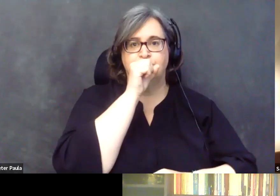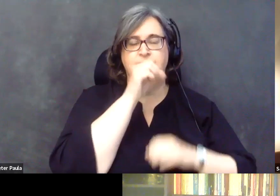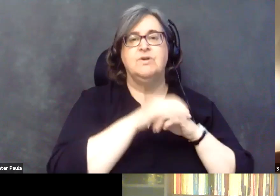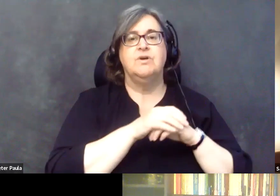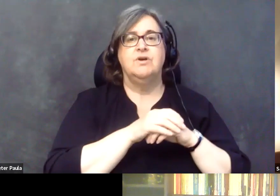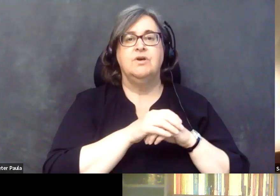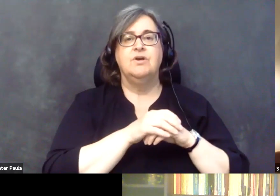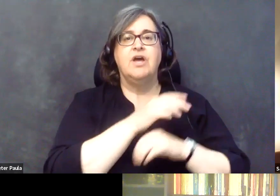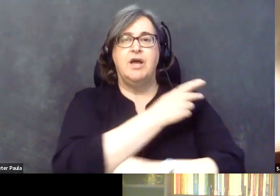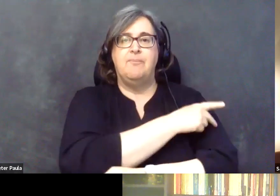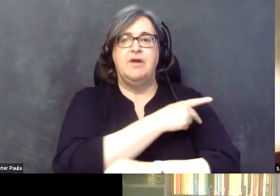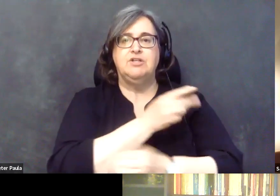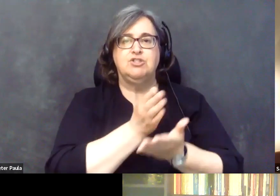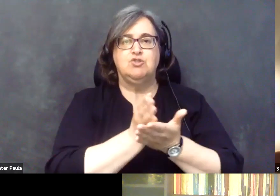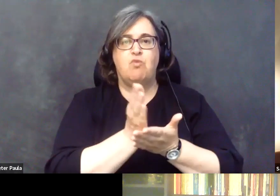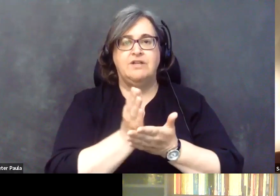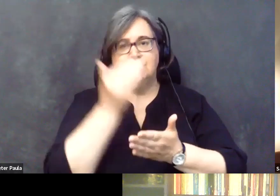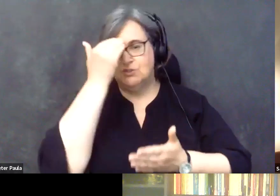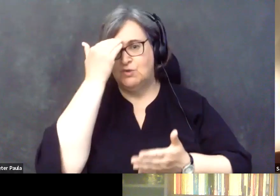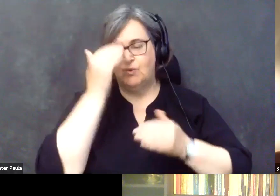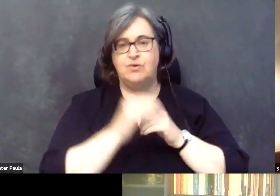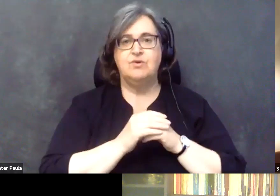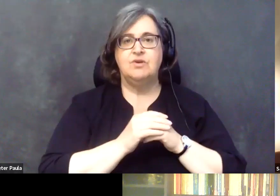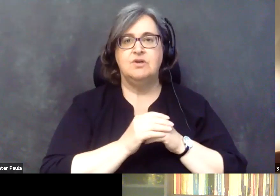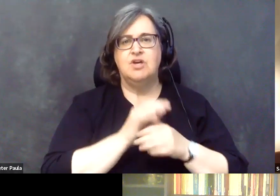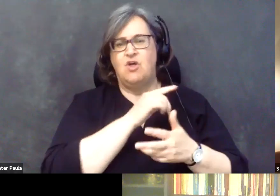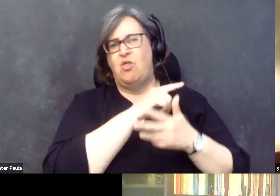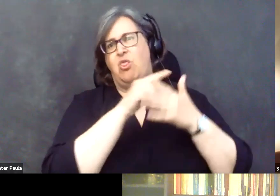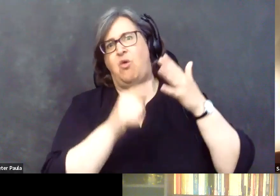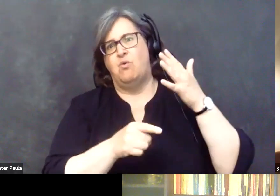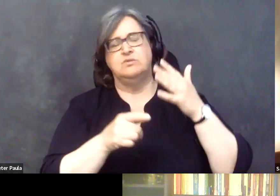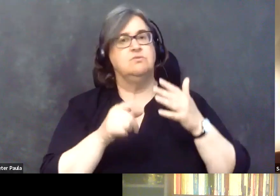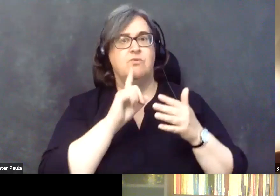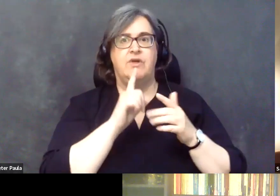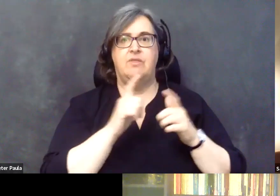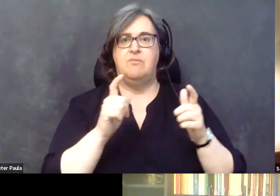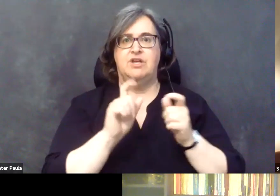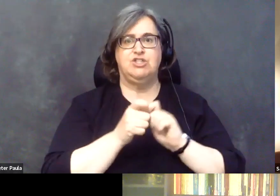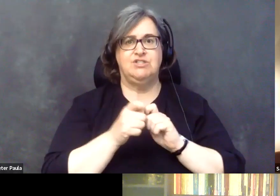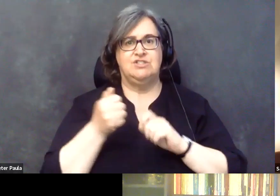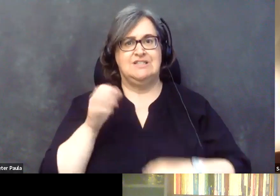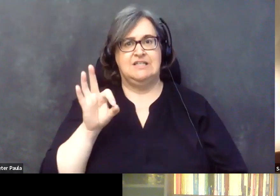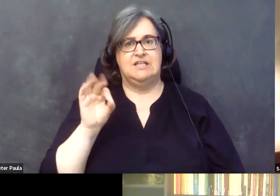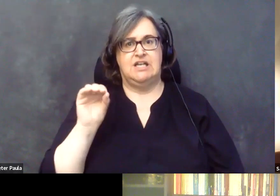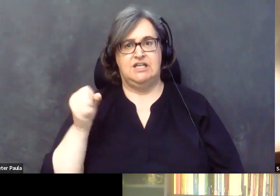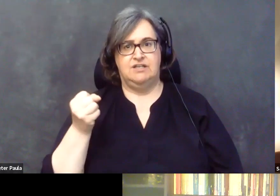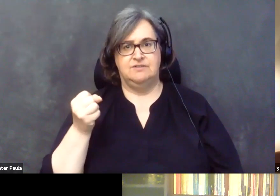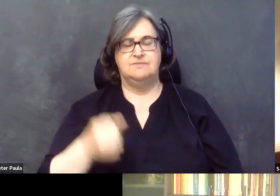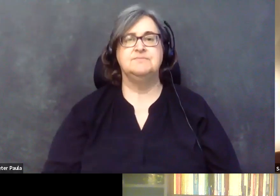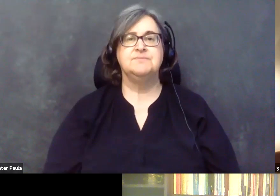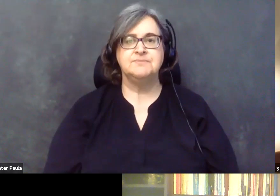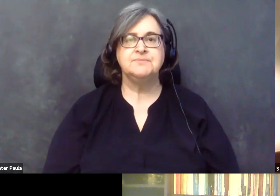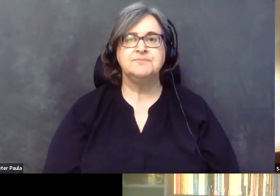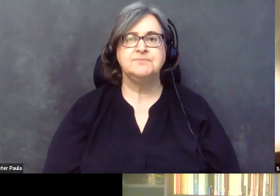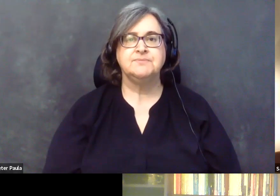patient's right to know. So these were all major changes, I would say, in the 90s, you